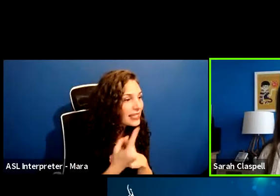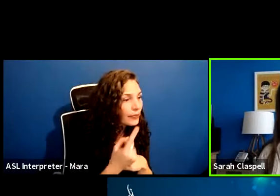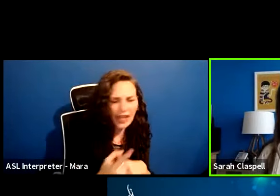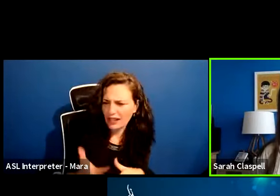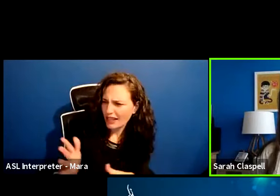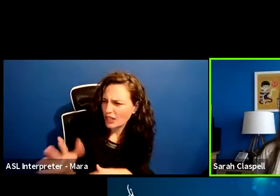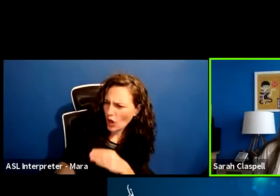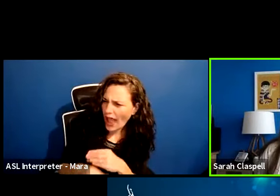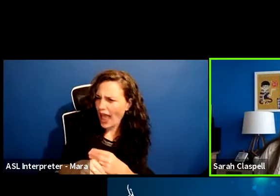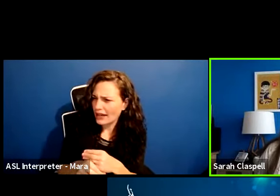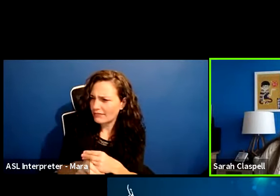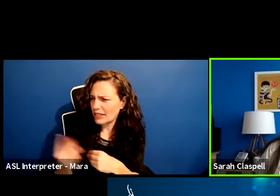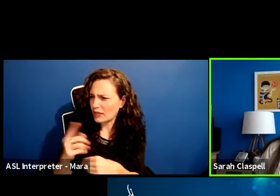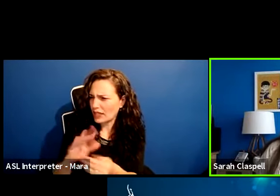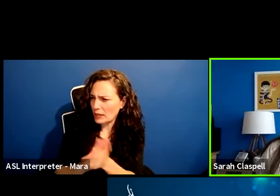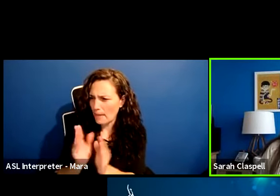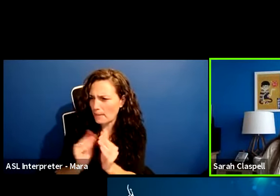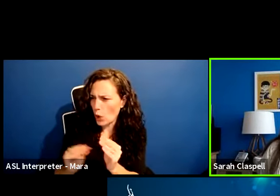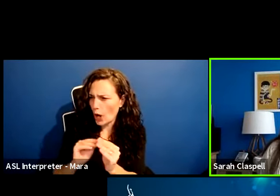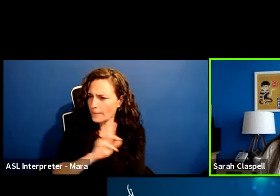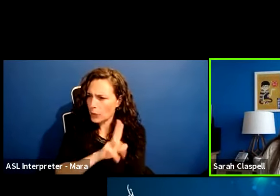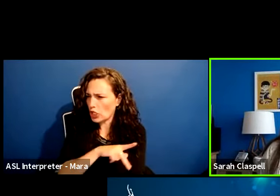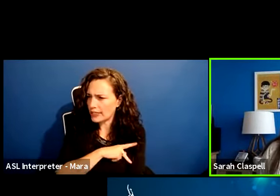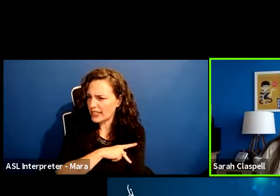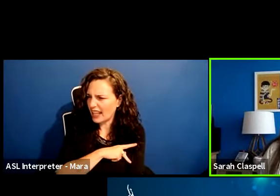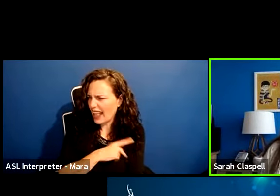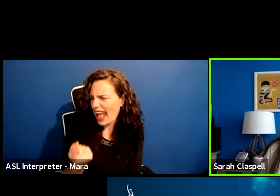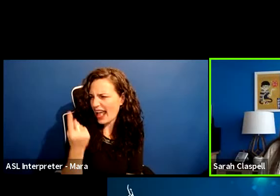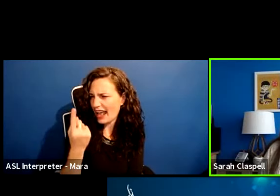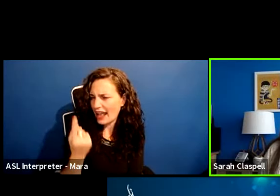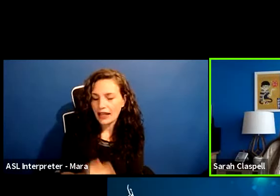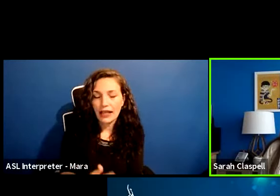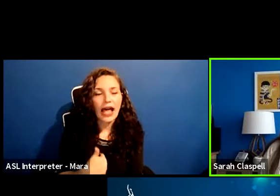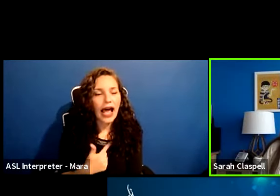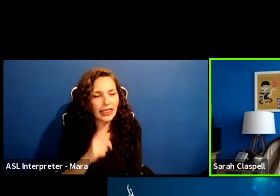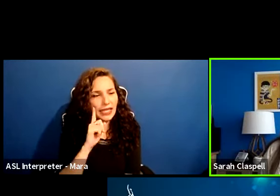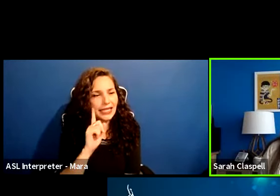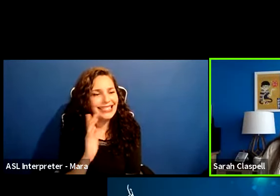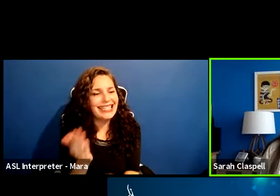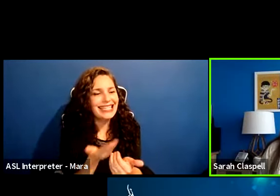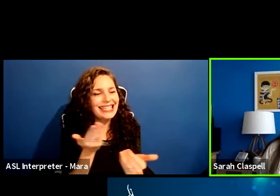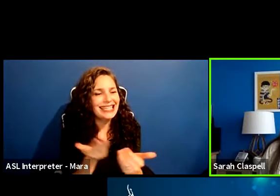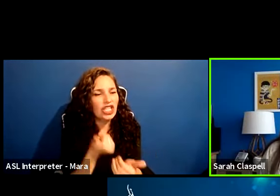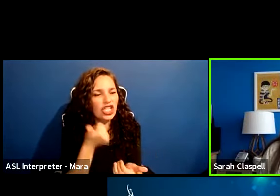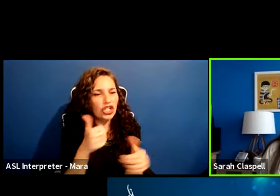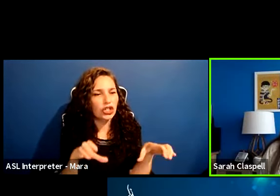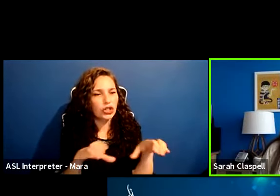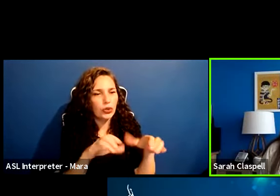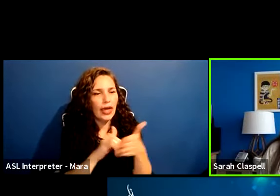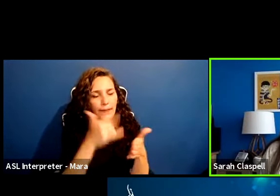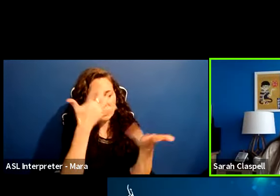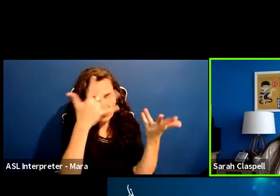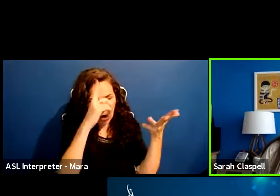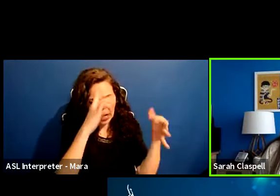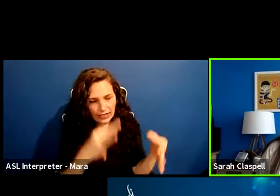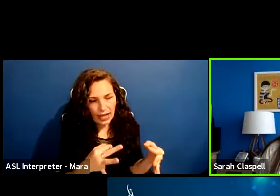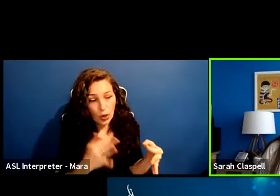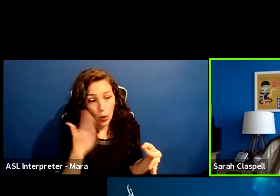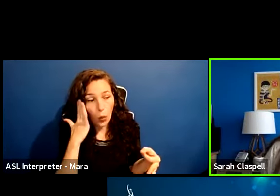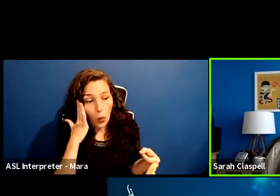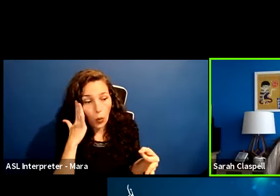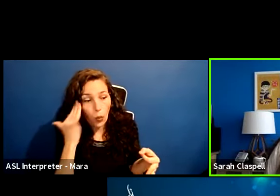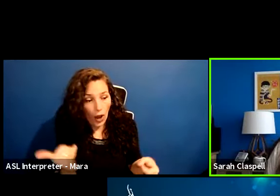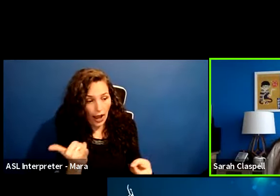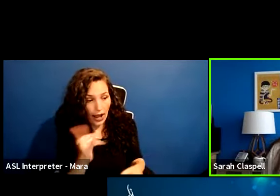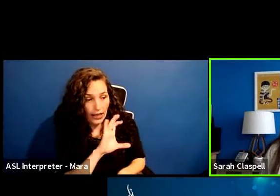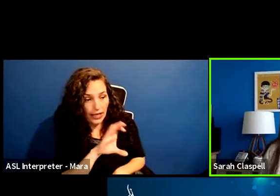add a button on the end. Um, it's easy to do that because I've, I've already made a choice about, Oh, why did my character do this thing? So then I can